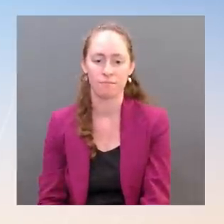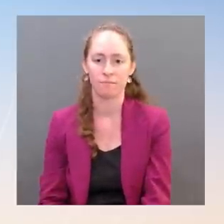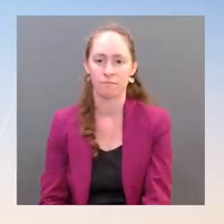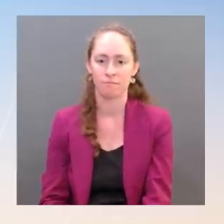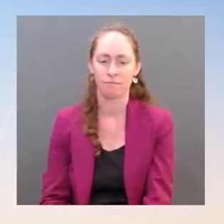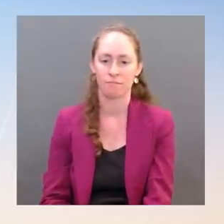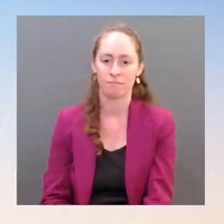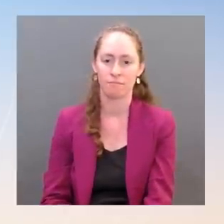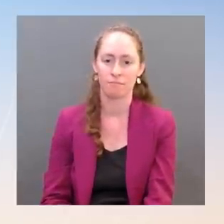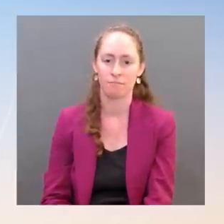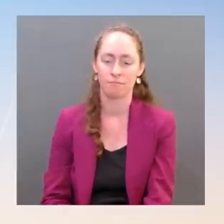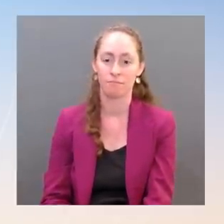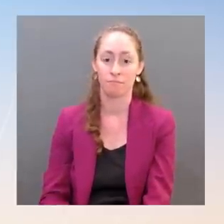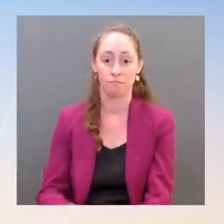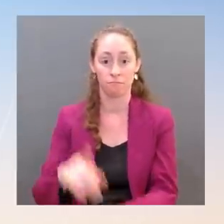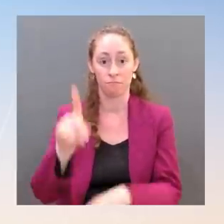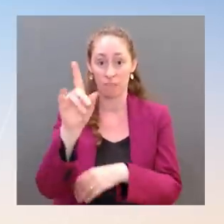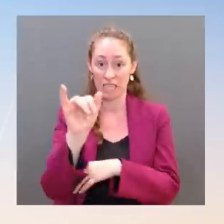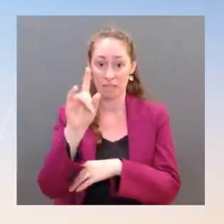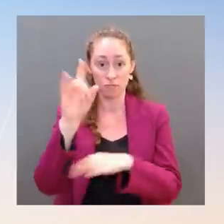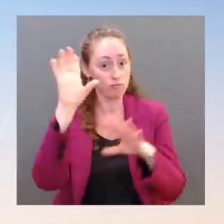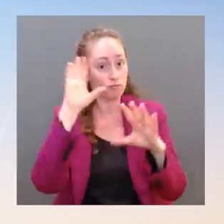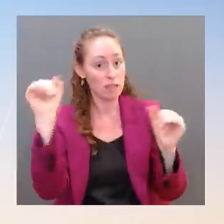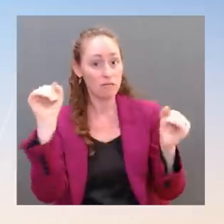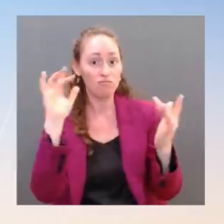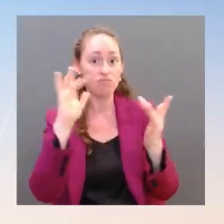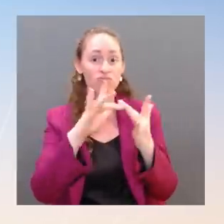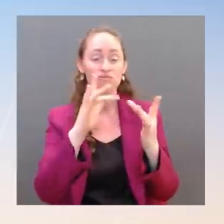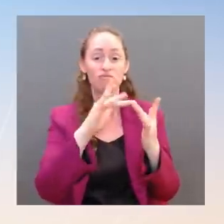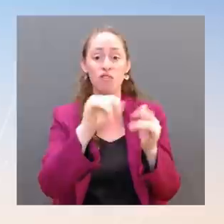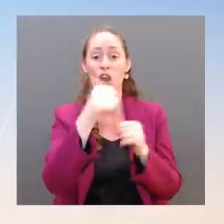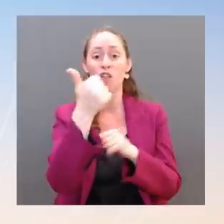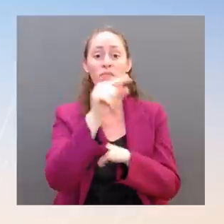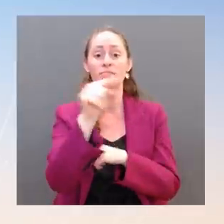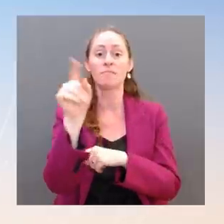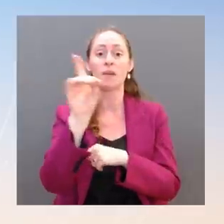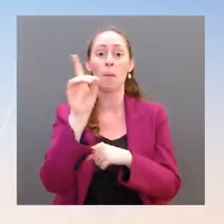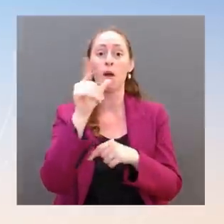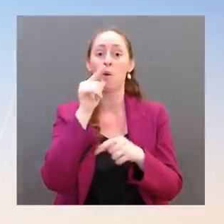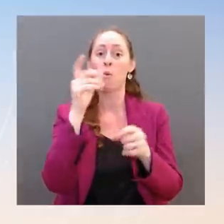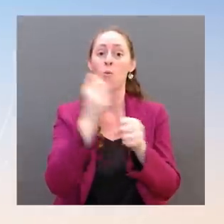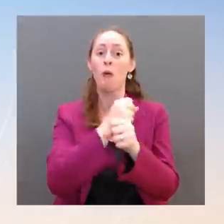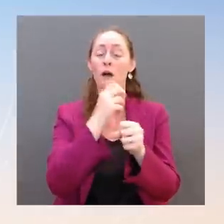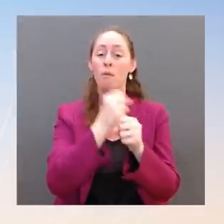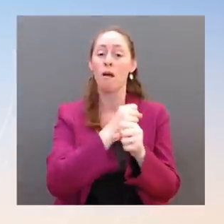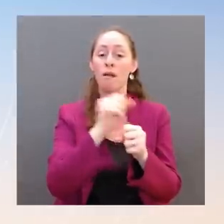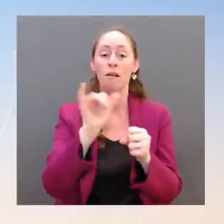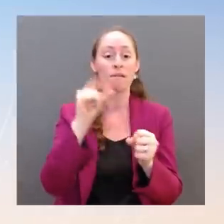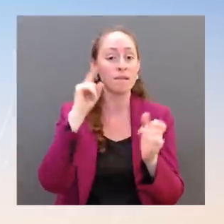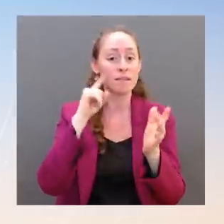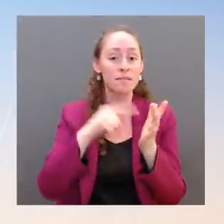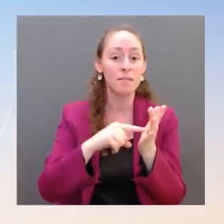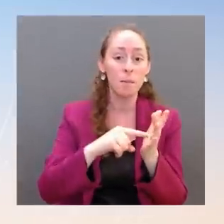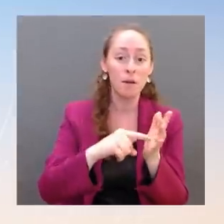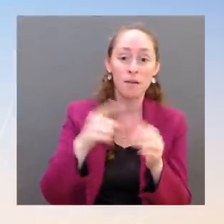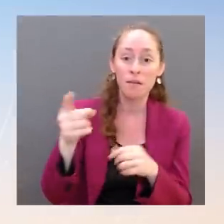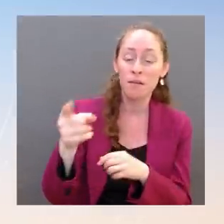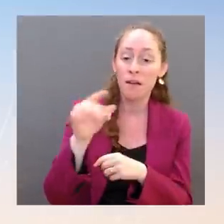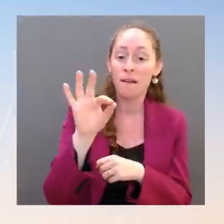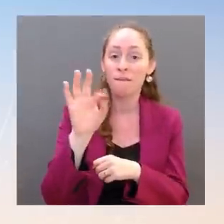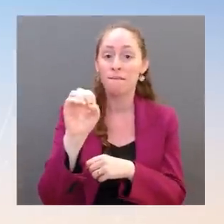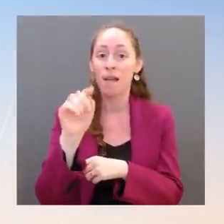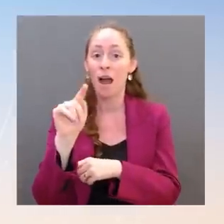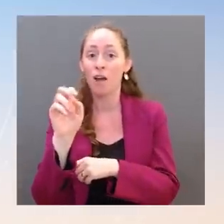Fetterman, who's still in the hospital, Sherry Beasley. Ms. I don't have any calls to read out, but I do believe the one thing that I can't say